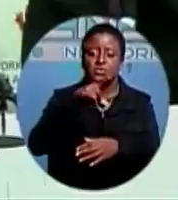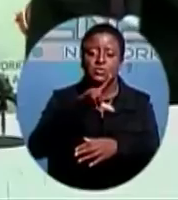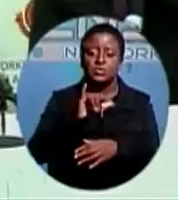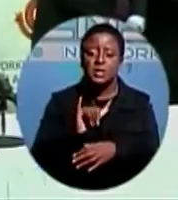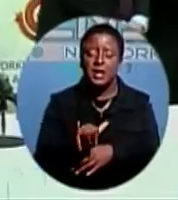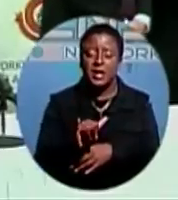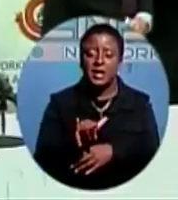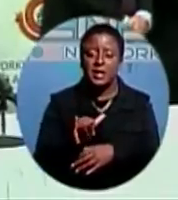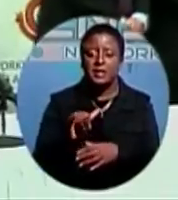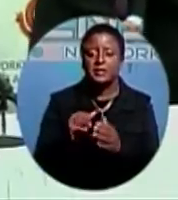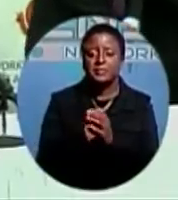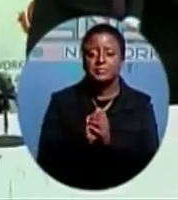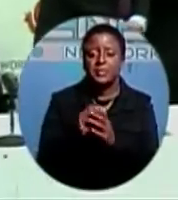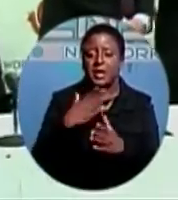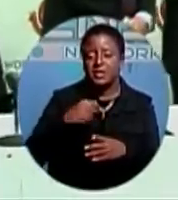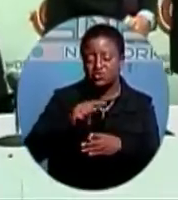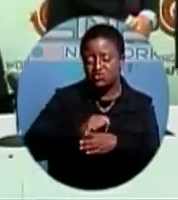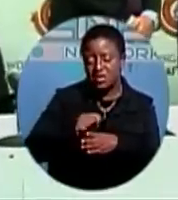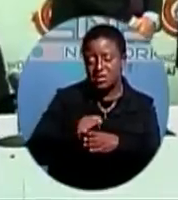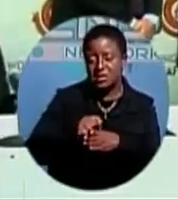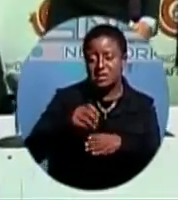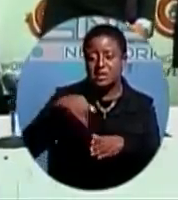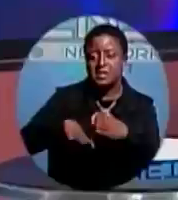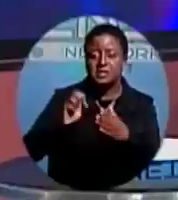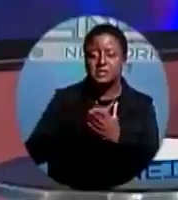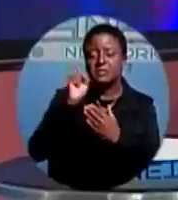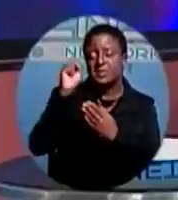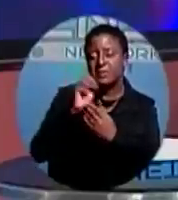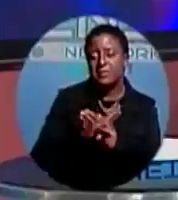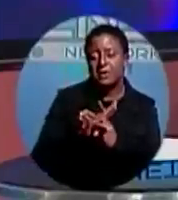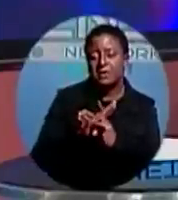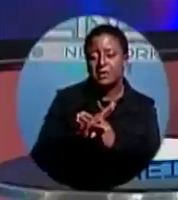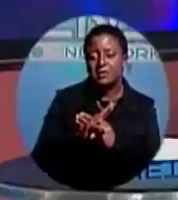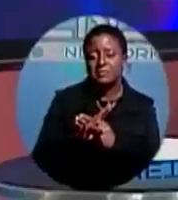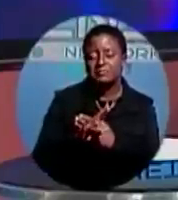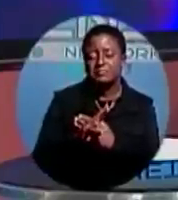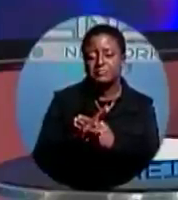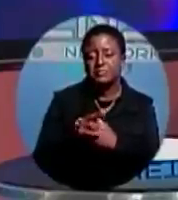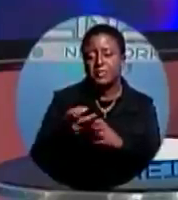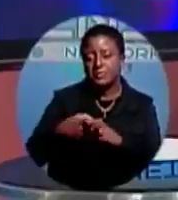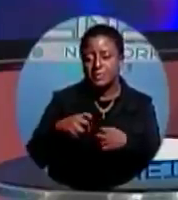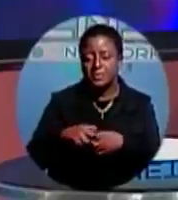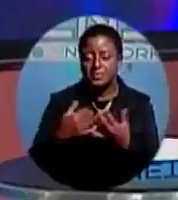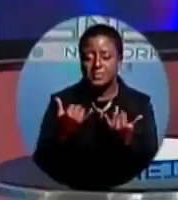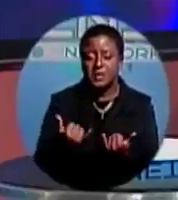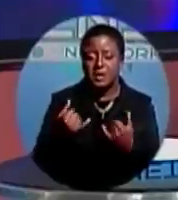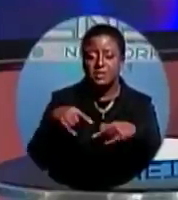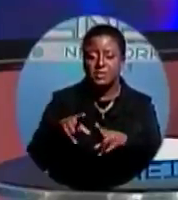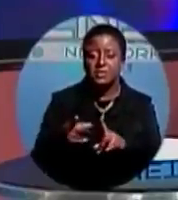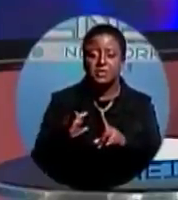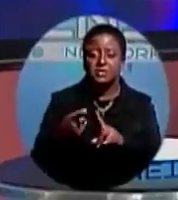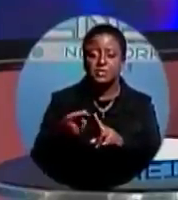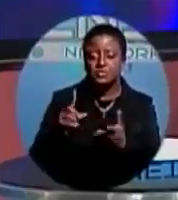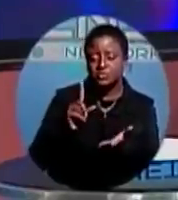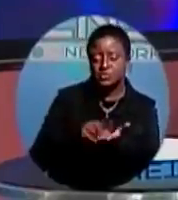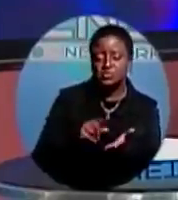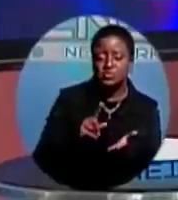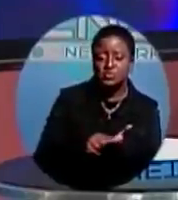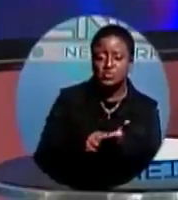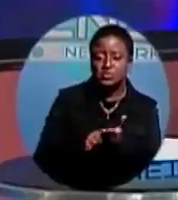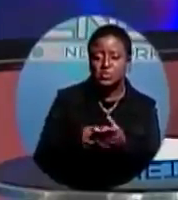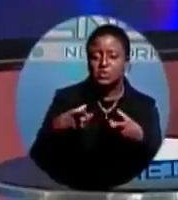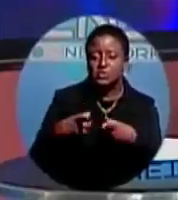commence in late September. LaDawn Davis, ZNS News. Well, it's an issue now making its way to the headlines during the heated political